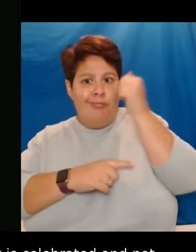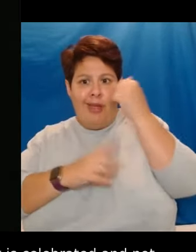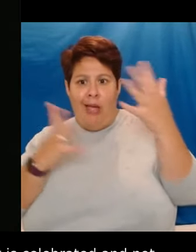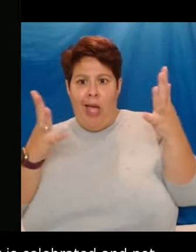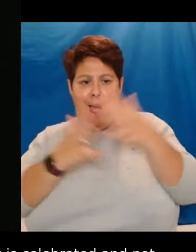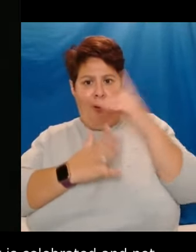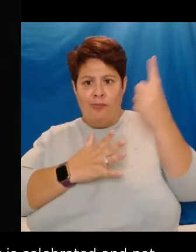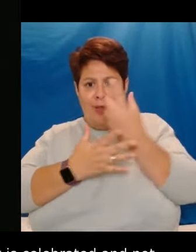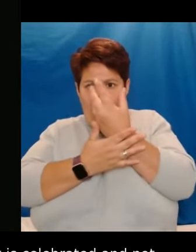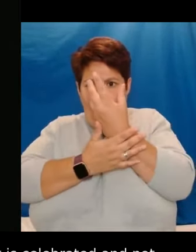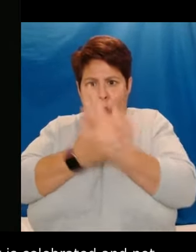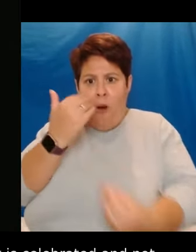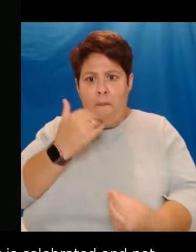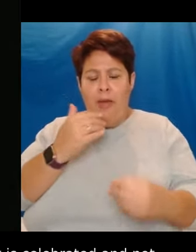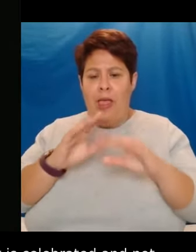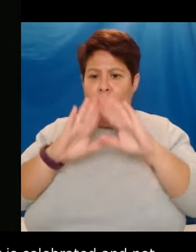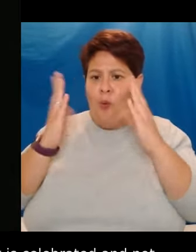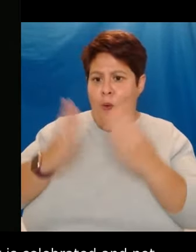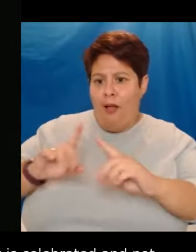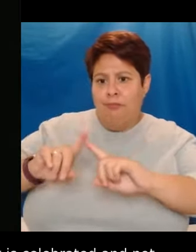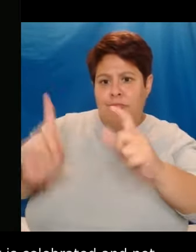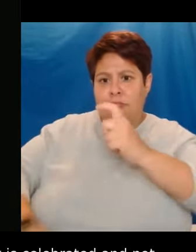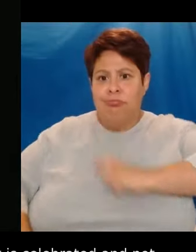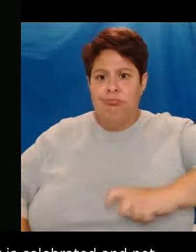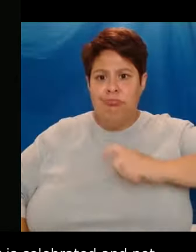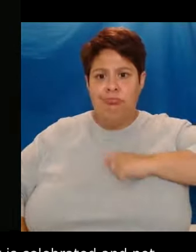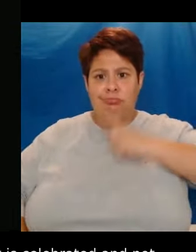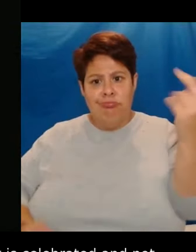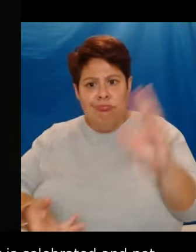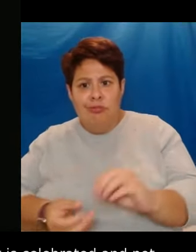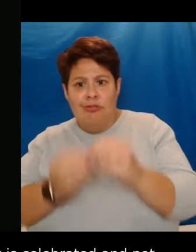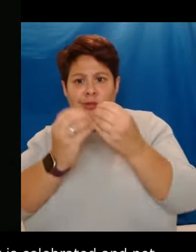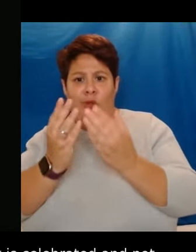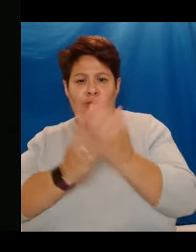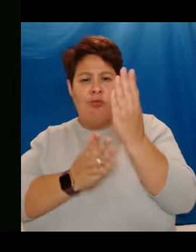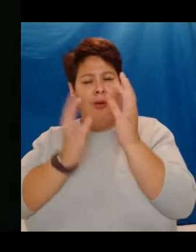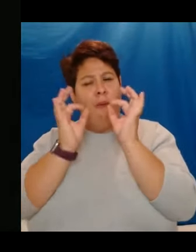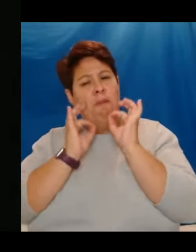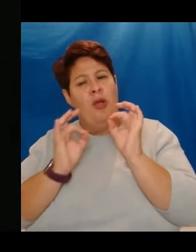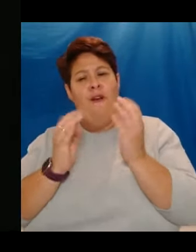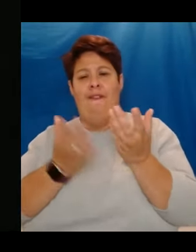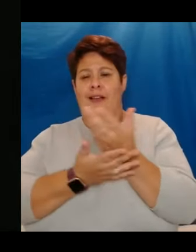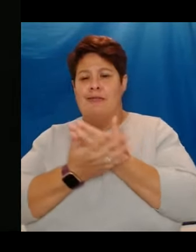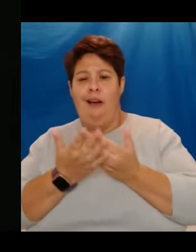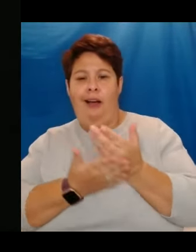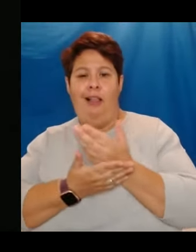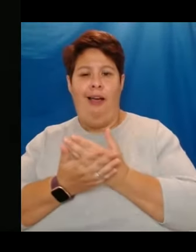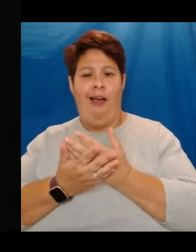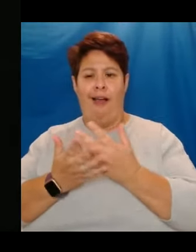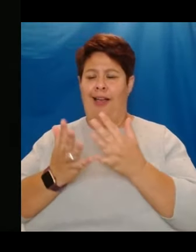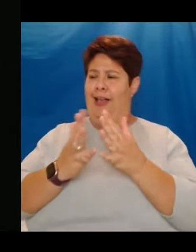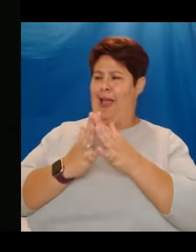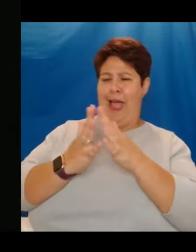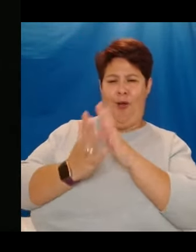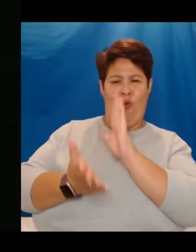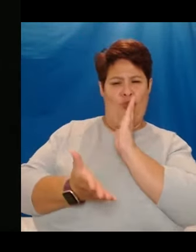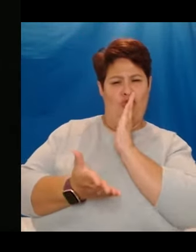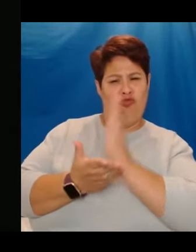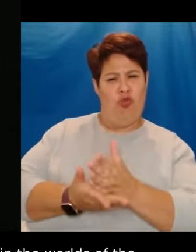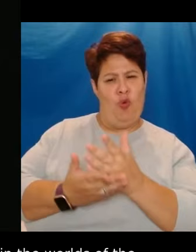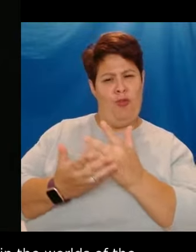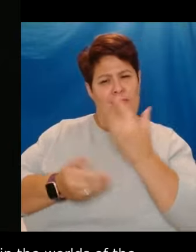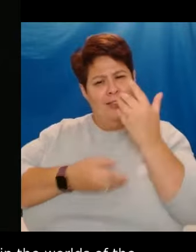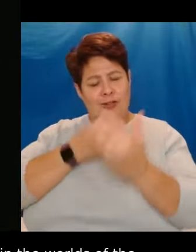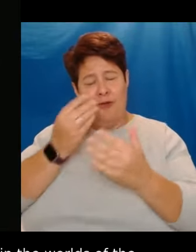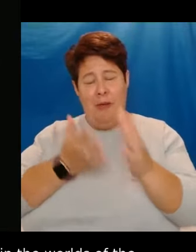himself in the worlds of the characters he brings to life, through no perfect dialogue. How he finds truth in every story, to shock the